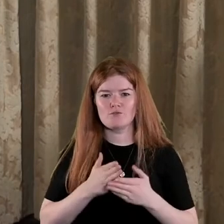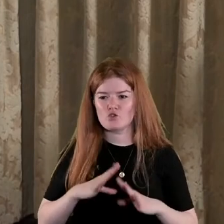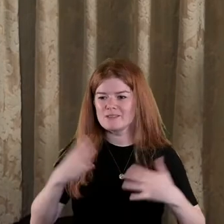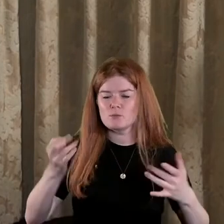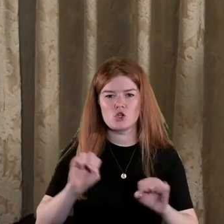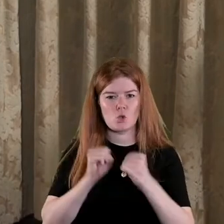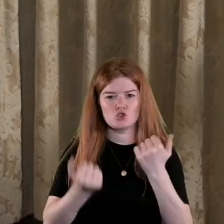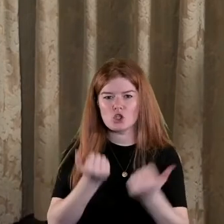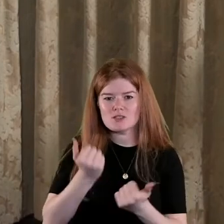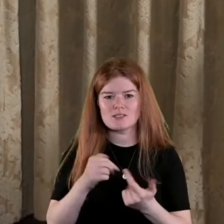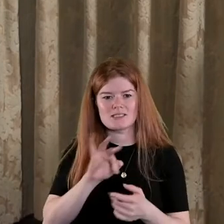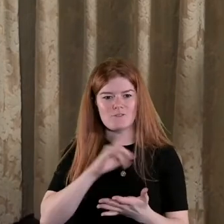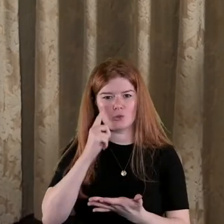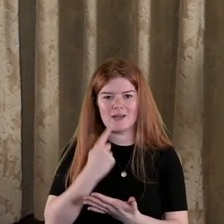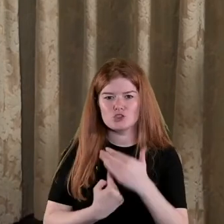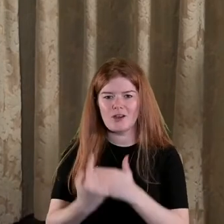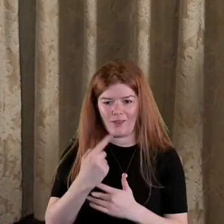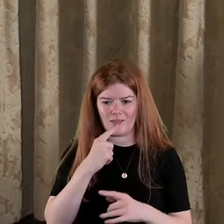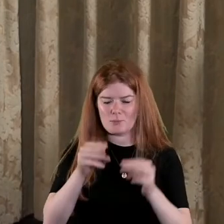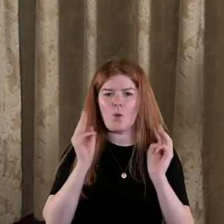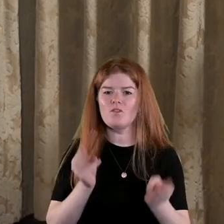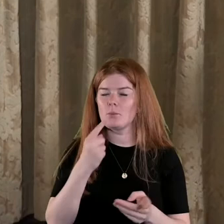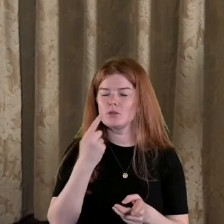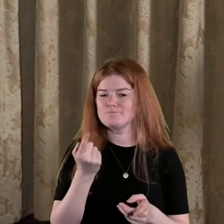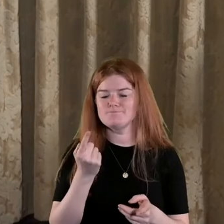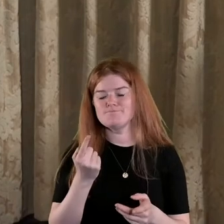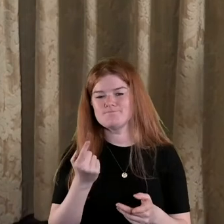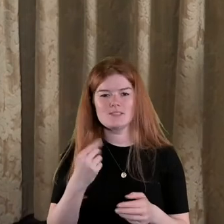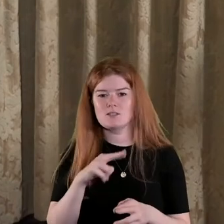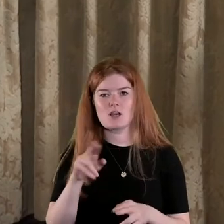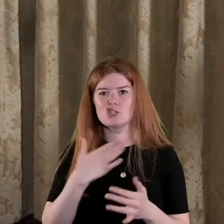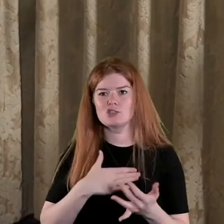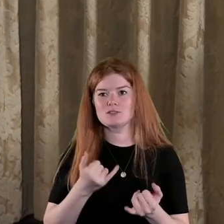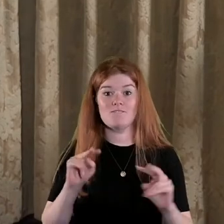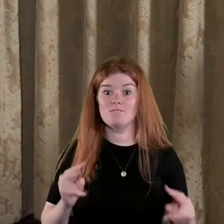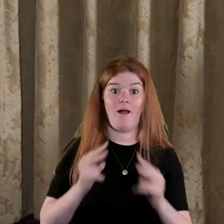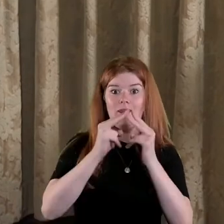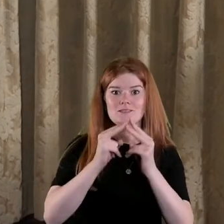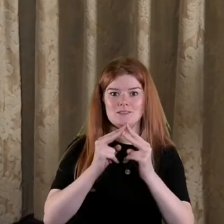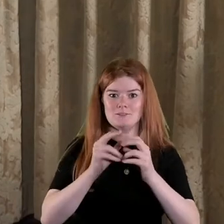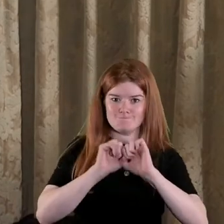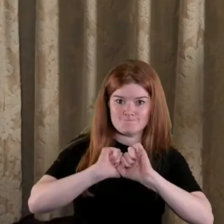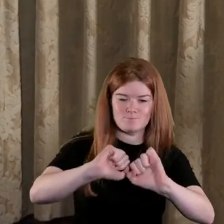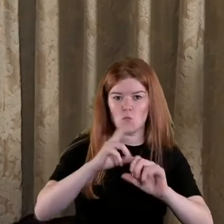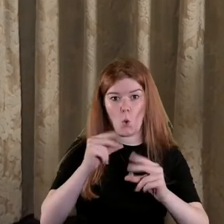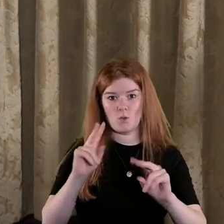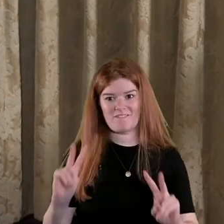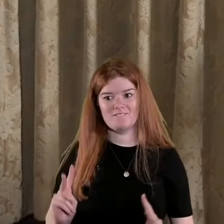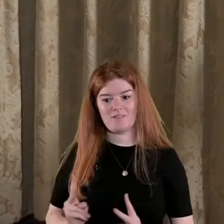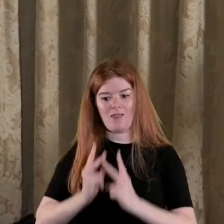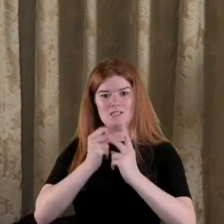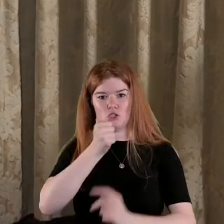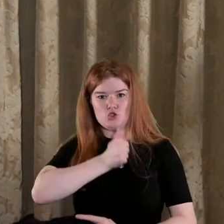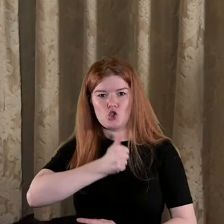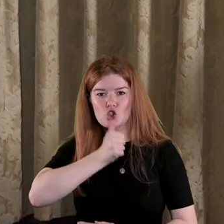justice or self determination and that's incredibly powerful but it's not a kind of a violence inflicted it's that notion of a violence in George which is